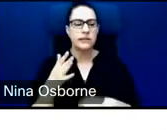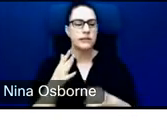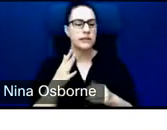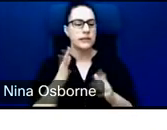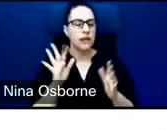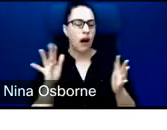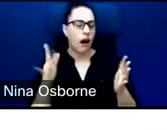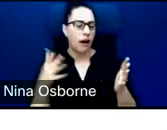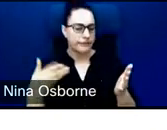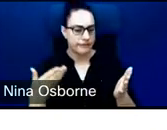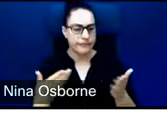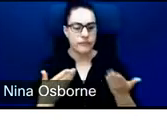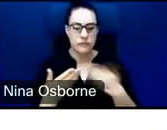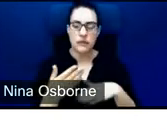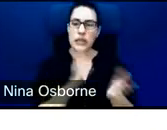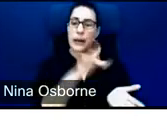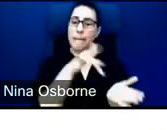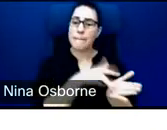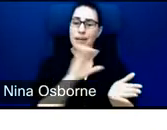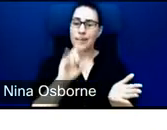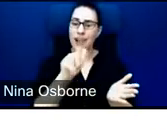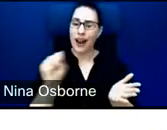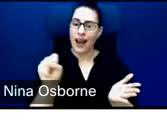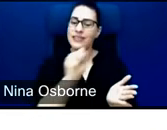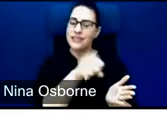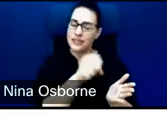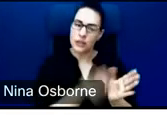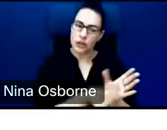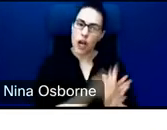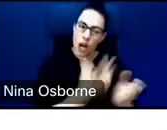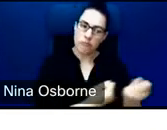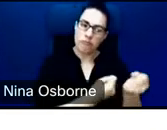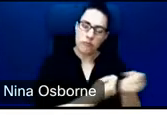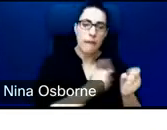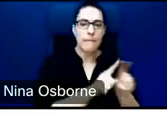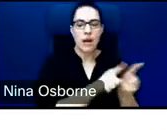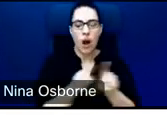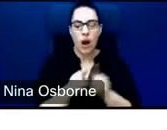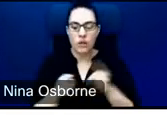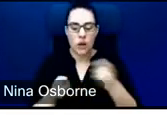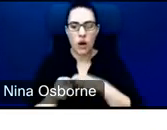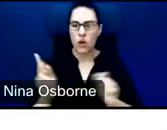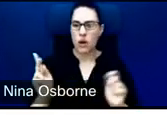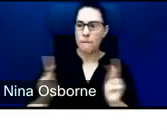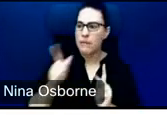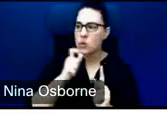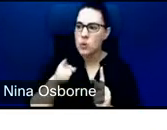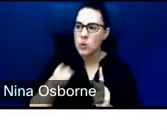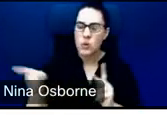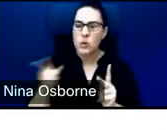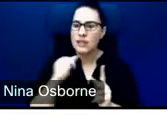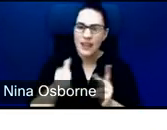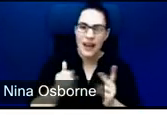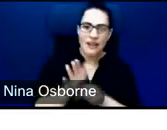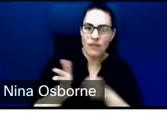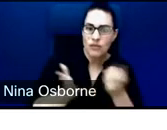growing the middle class, but also making sure that we really tap into communities that have been marginalized, whether they're women, female, whether